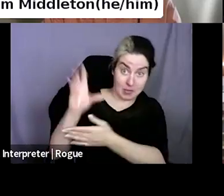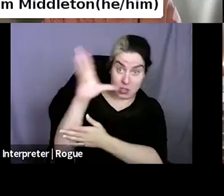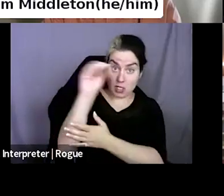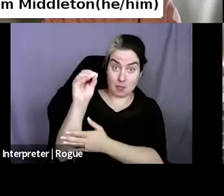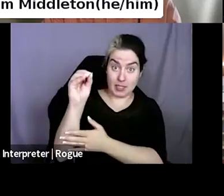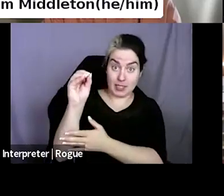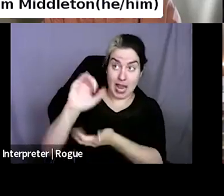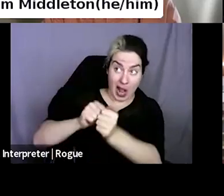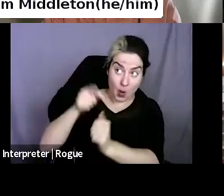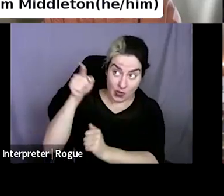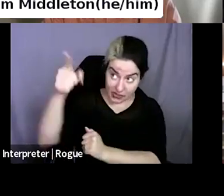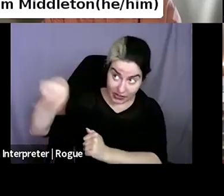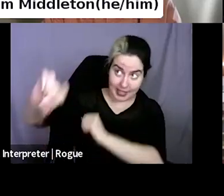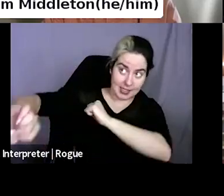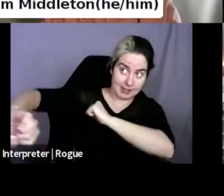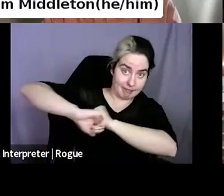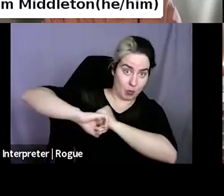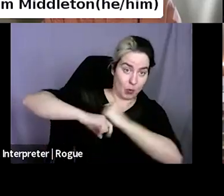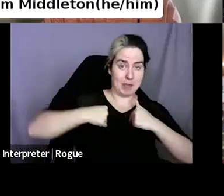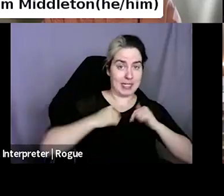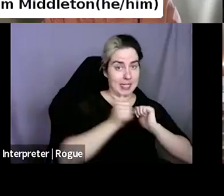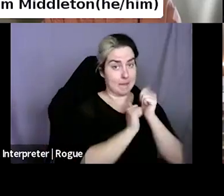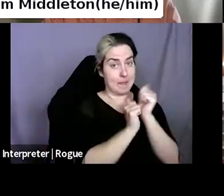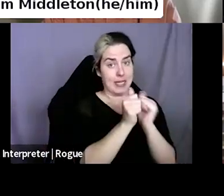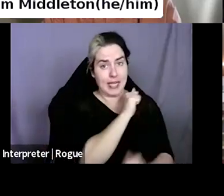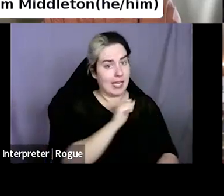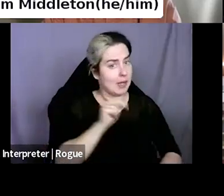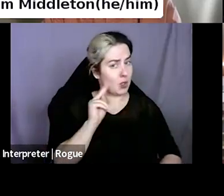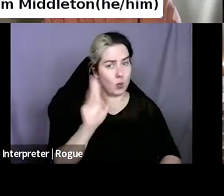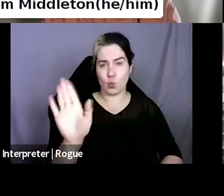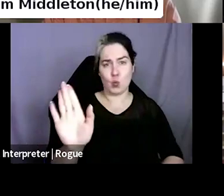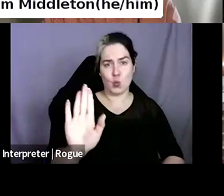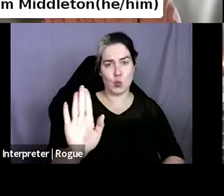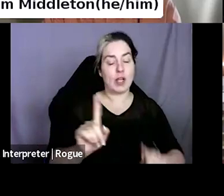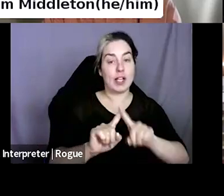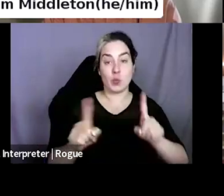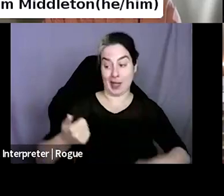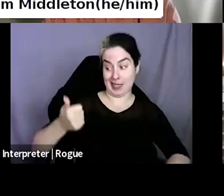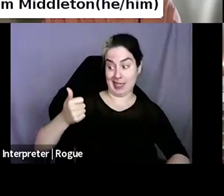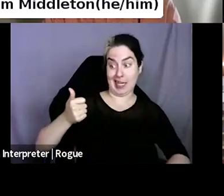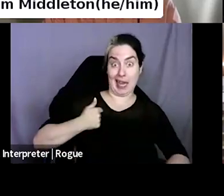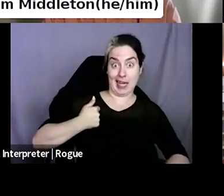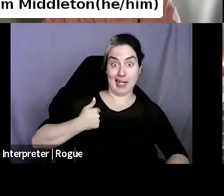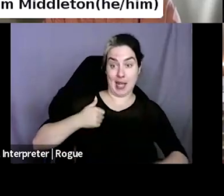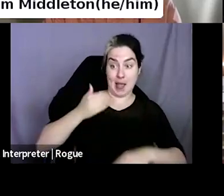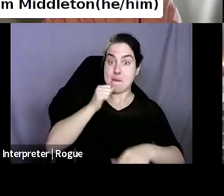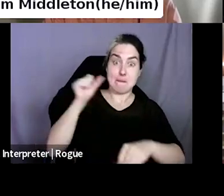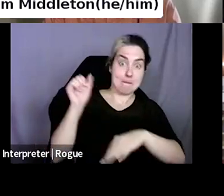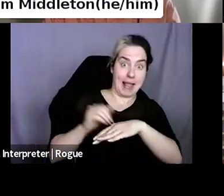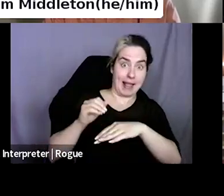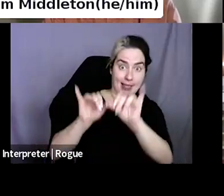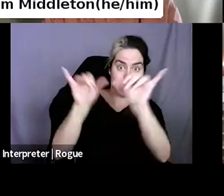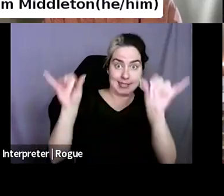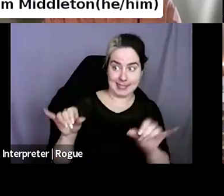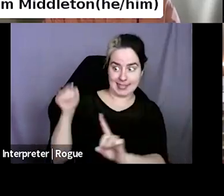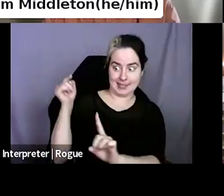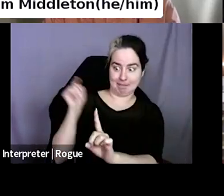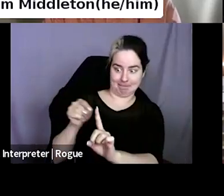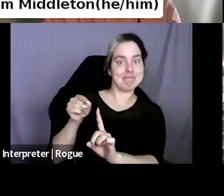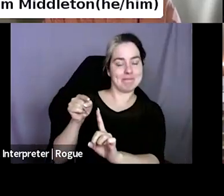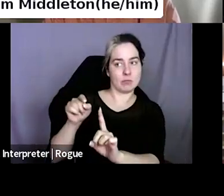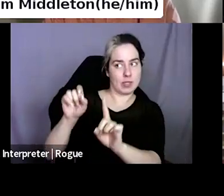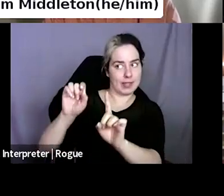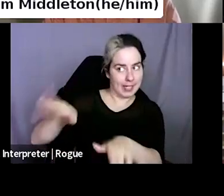help me compete with Amazon. It's what Canada Post can do for me to make me able to